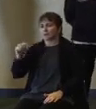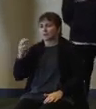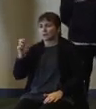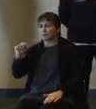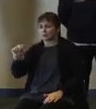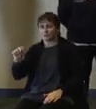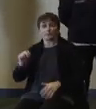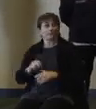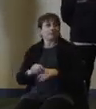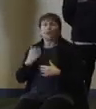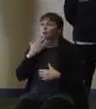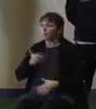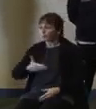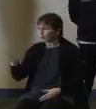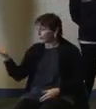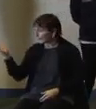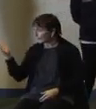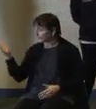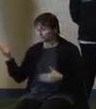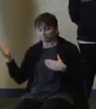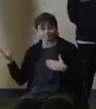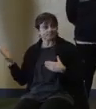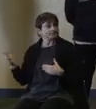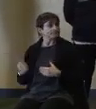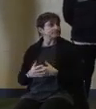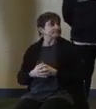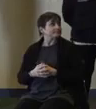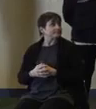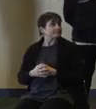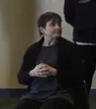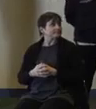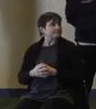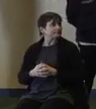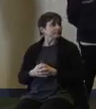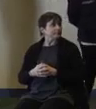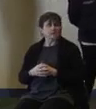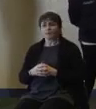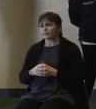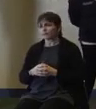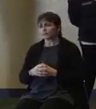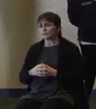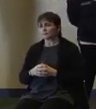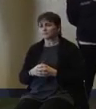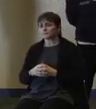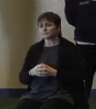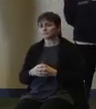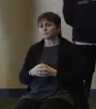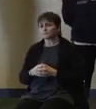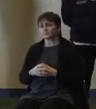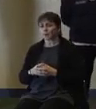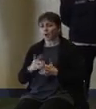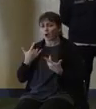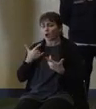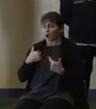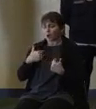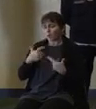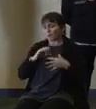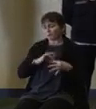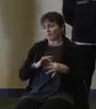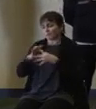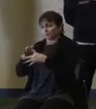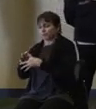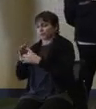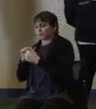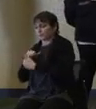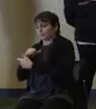Good morning, everybody. And I'll just start off where Commissioner Gutierrez Gaccetti left off with a